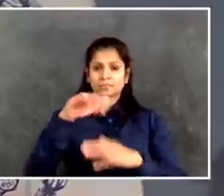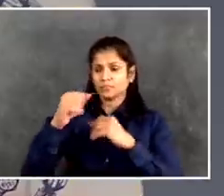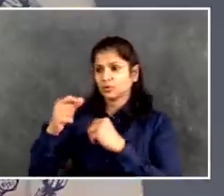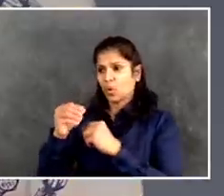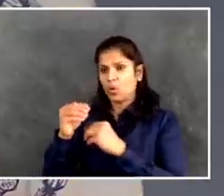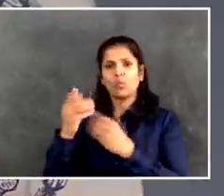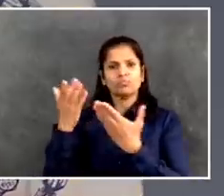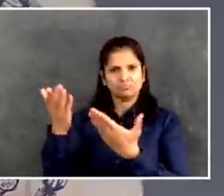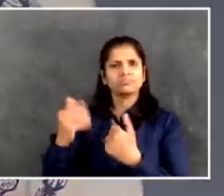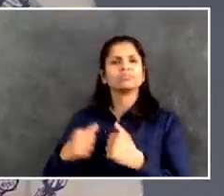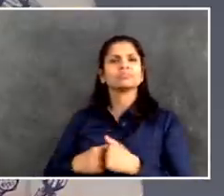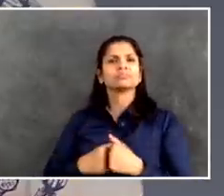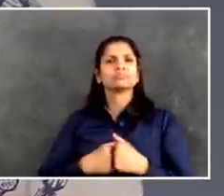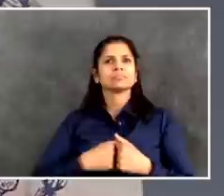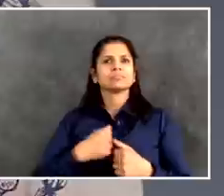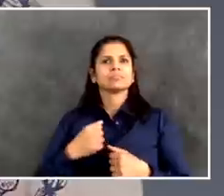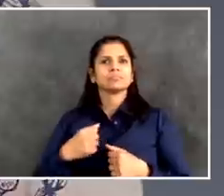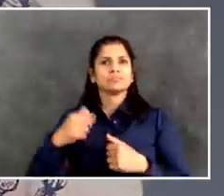Anyone else want to add on that?